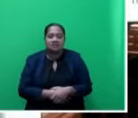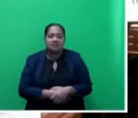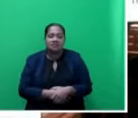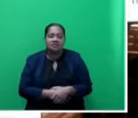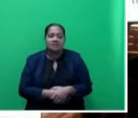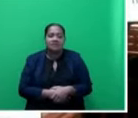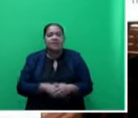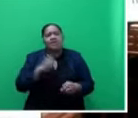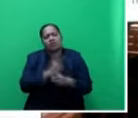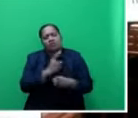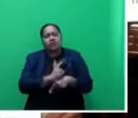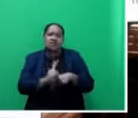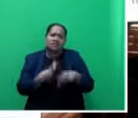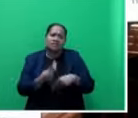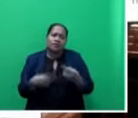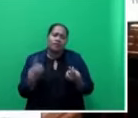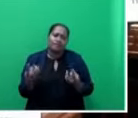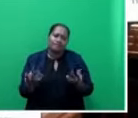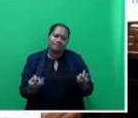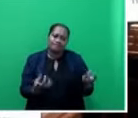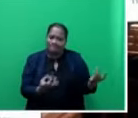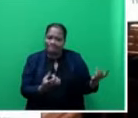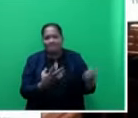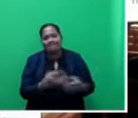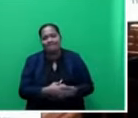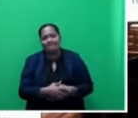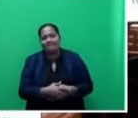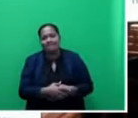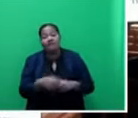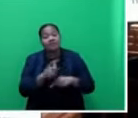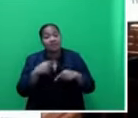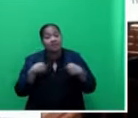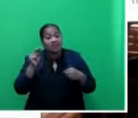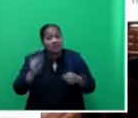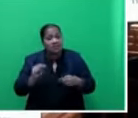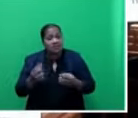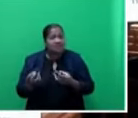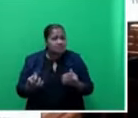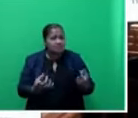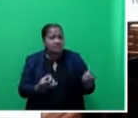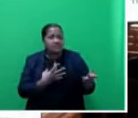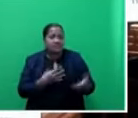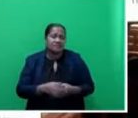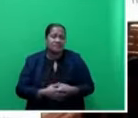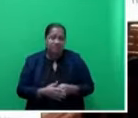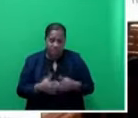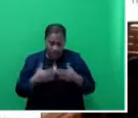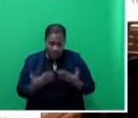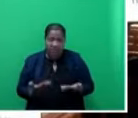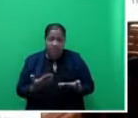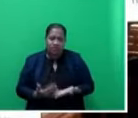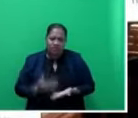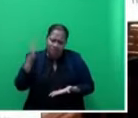It talks about preparedness. We need to prepare now to minimise the damages